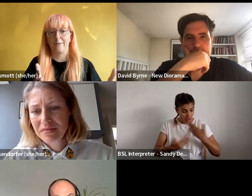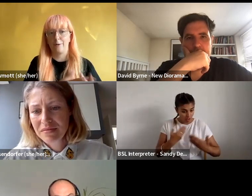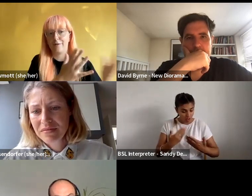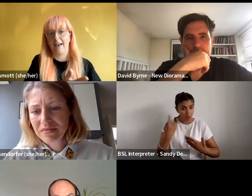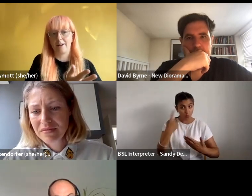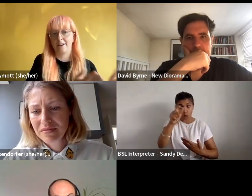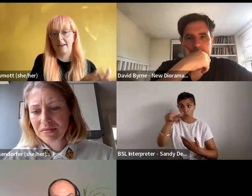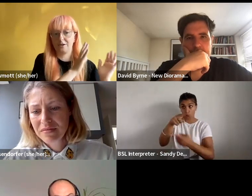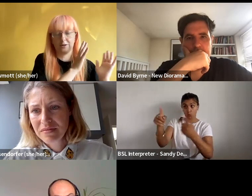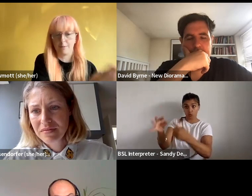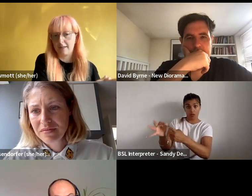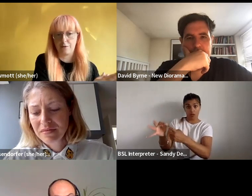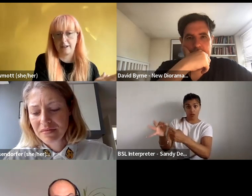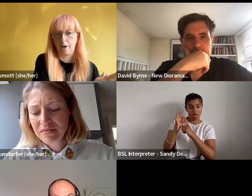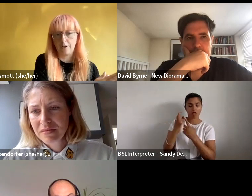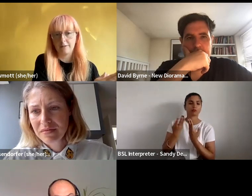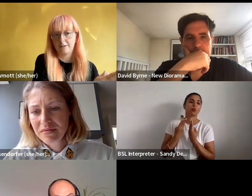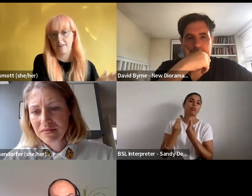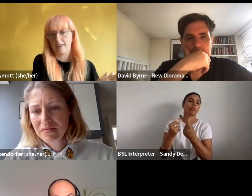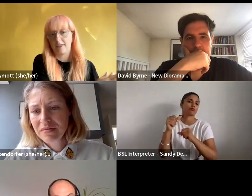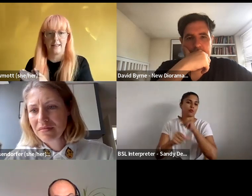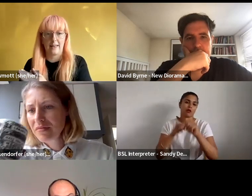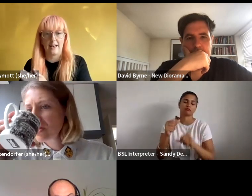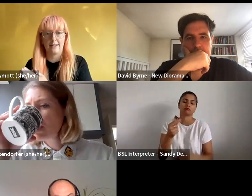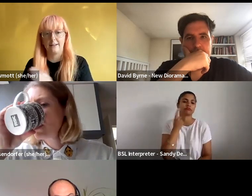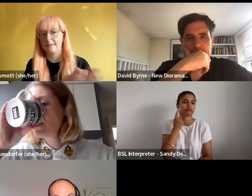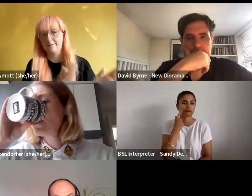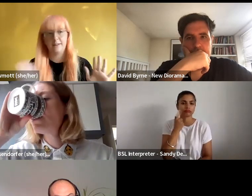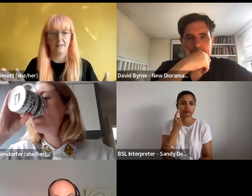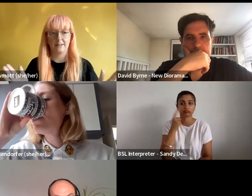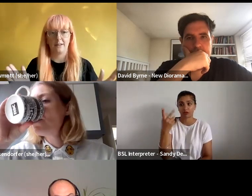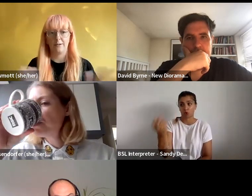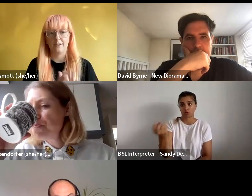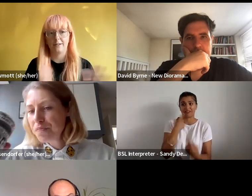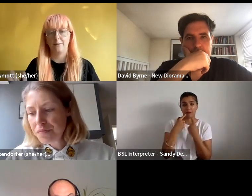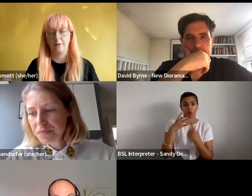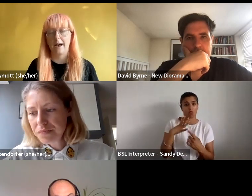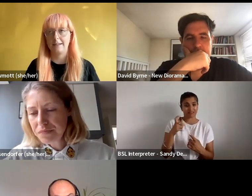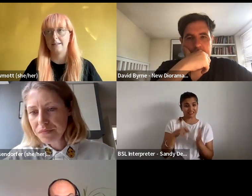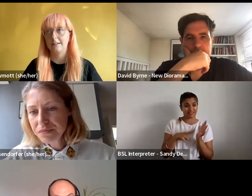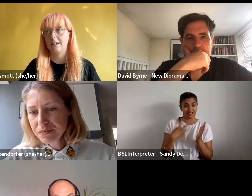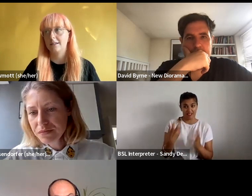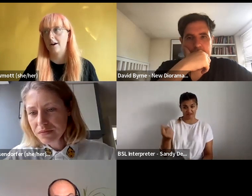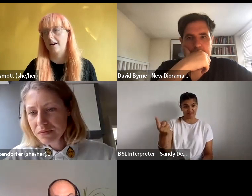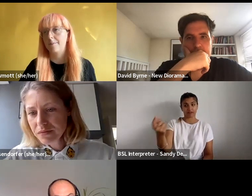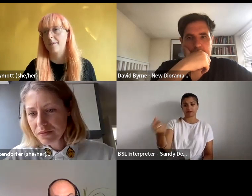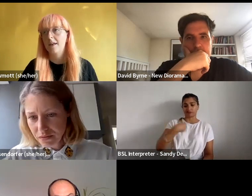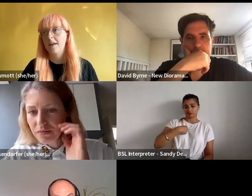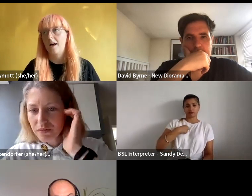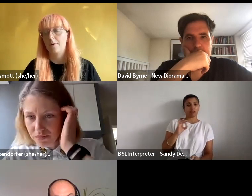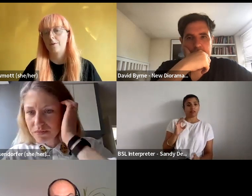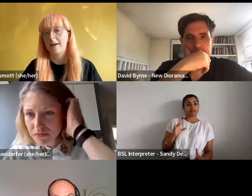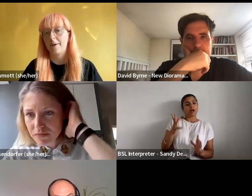thought, well, for the applicant, it's just something they've already got. So they can send that and there's no there's no added time